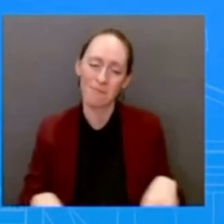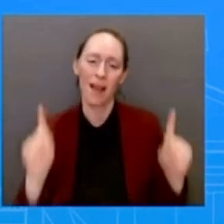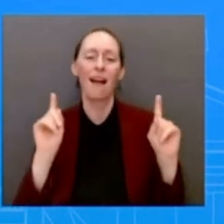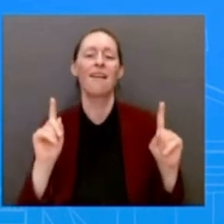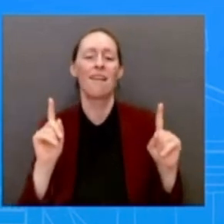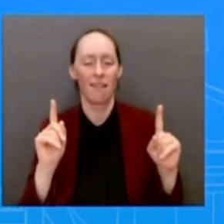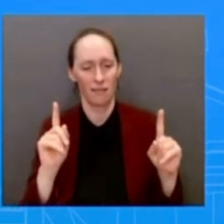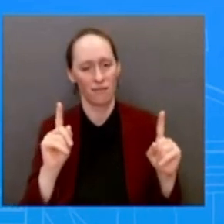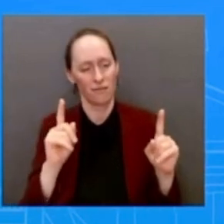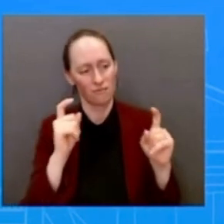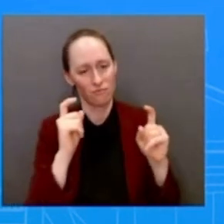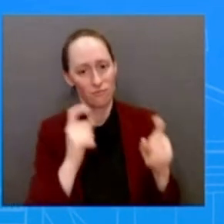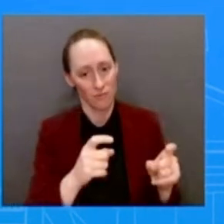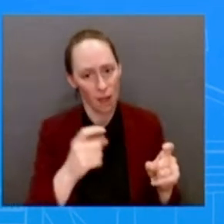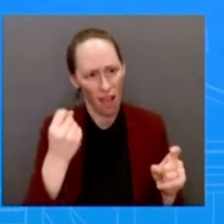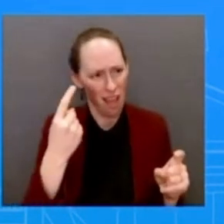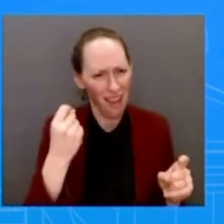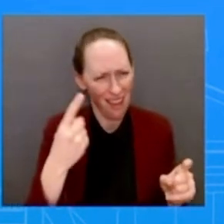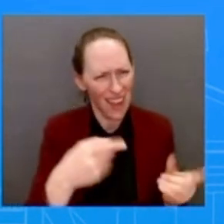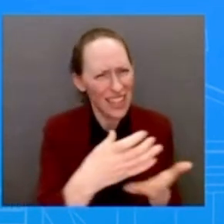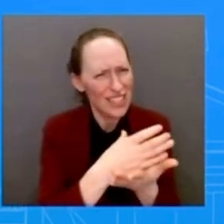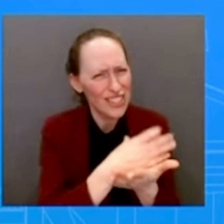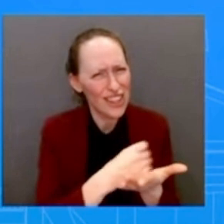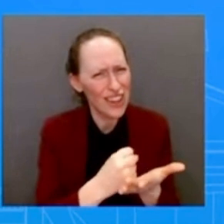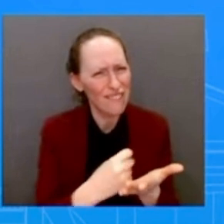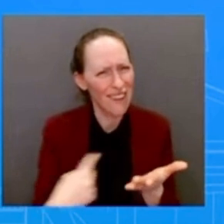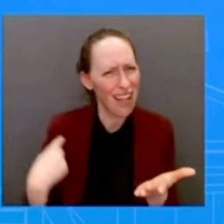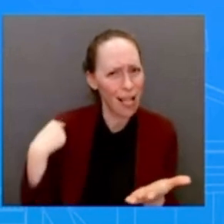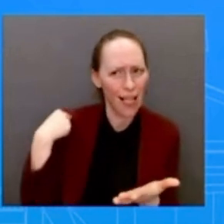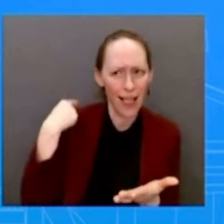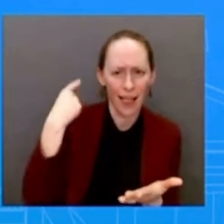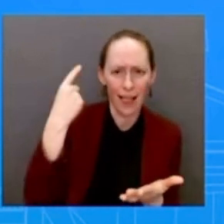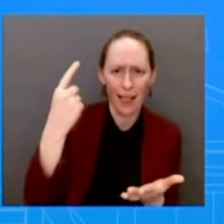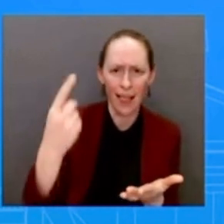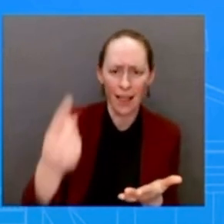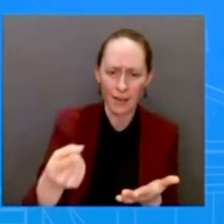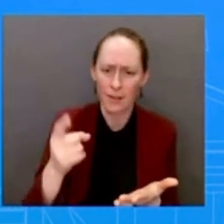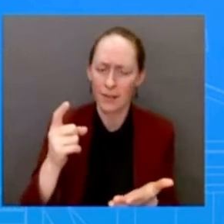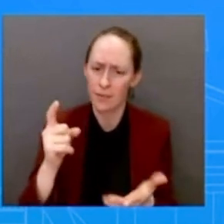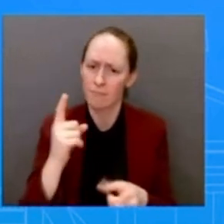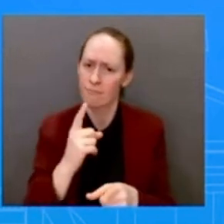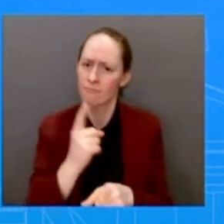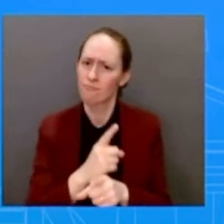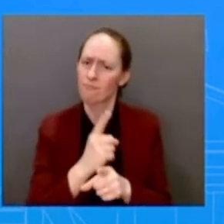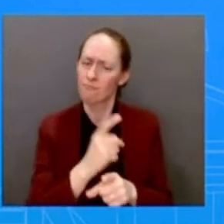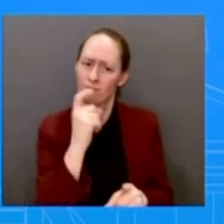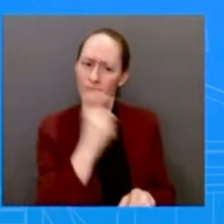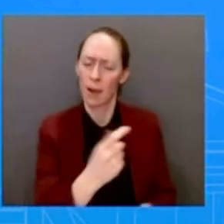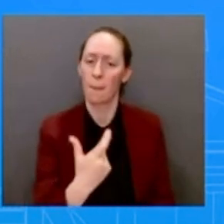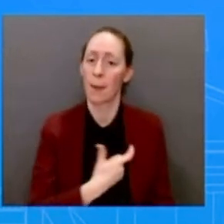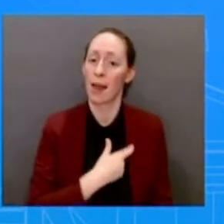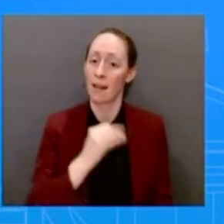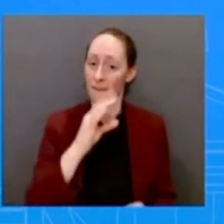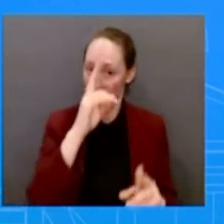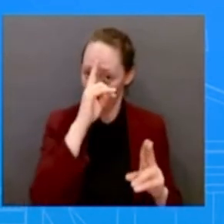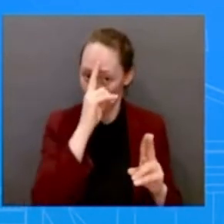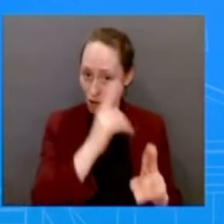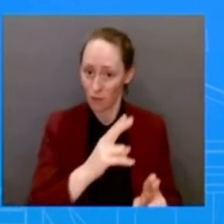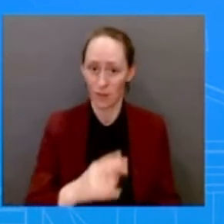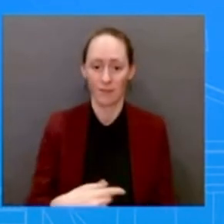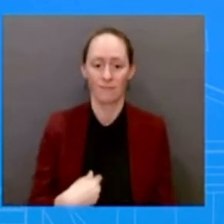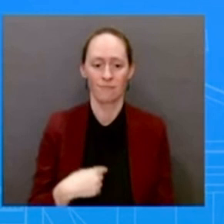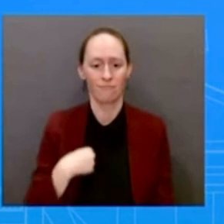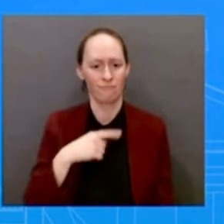obviously, which is a Medal of Honor. We are proud to welcome Colonel Davis to the White House today as a Medal of Honor